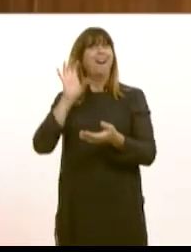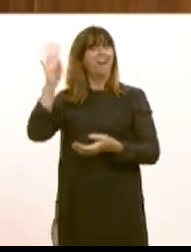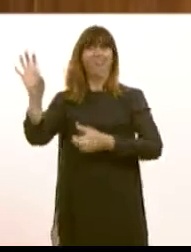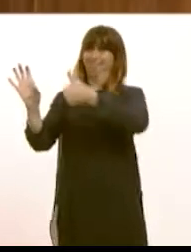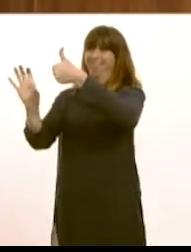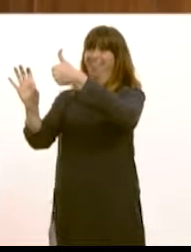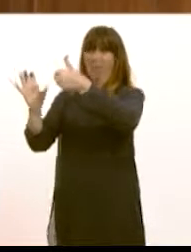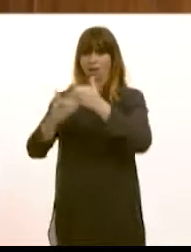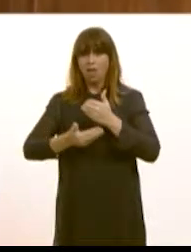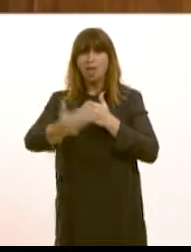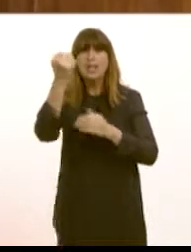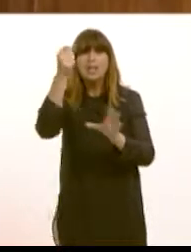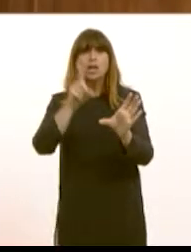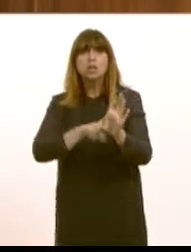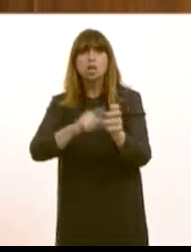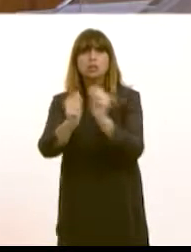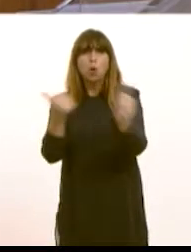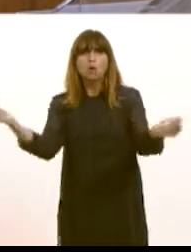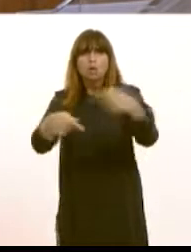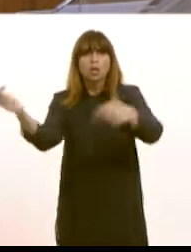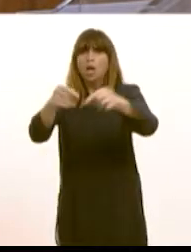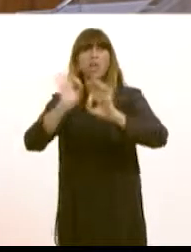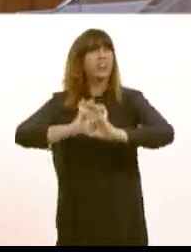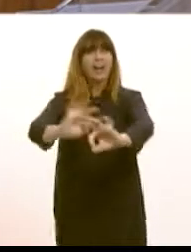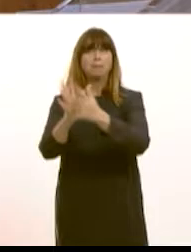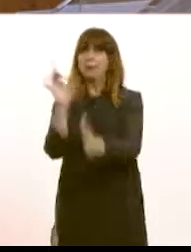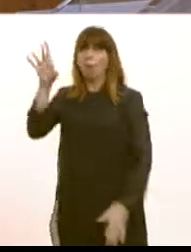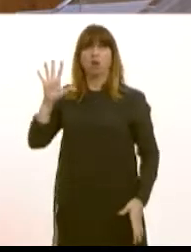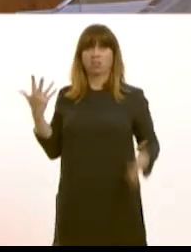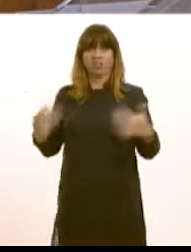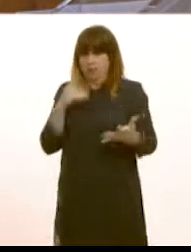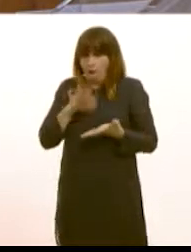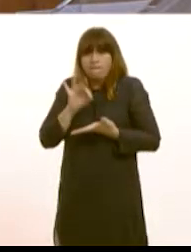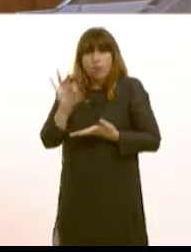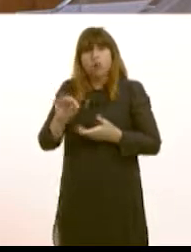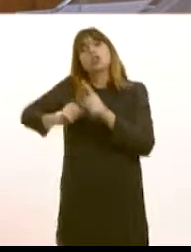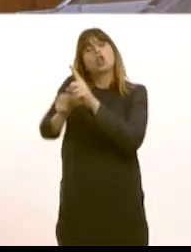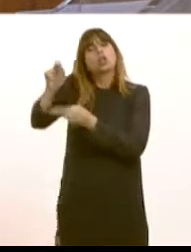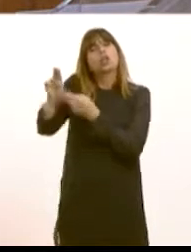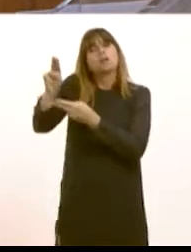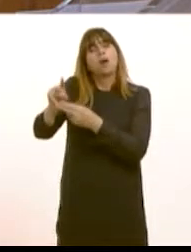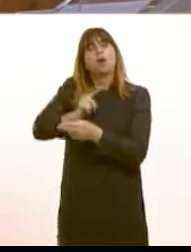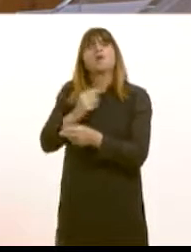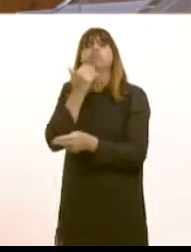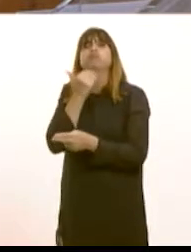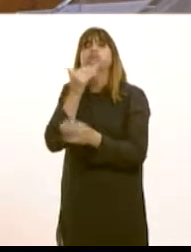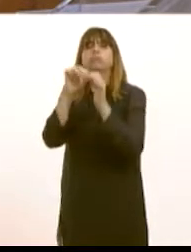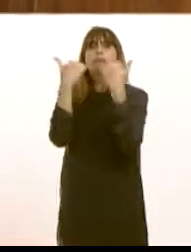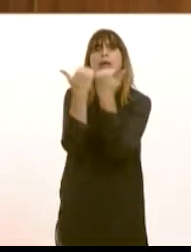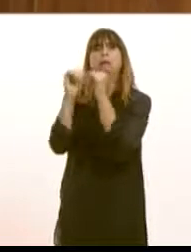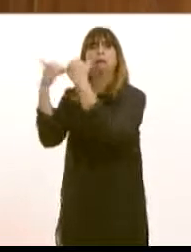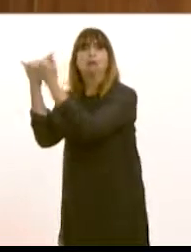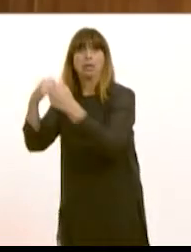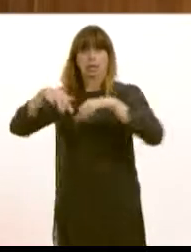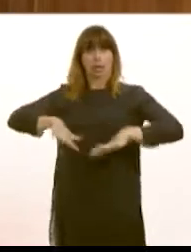next decade in Wales, pretty much. The Scots were able to host the Games at a cheaper price because they didn't have to build as much as we would have to build. We'd have to